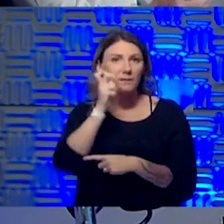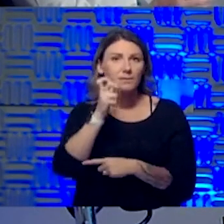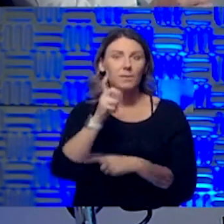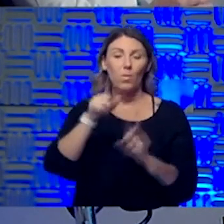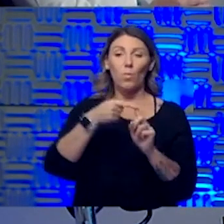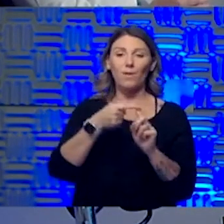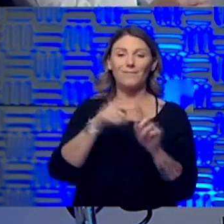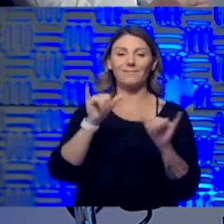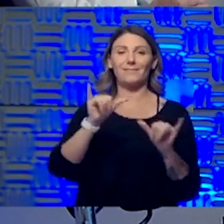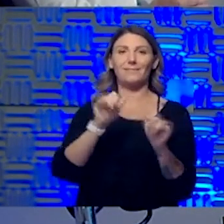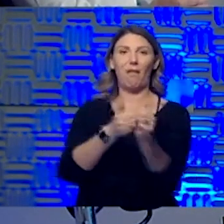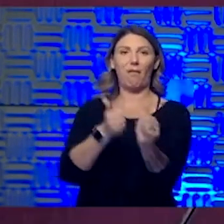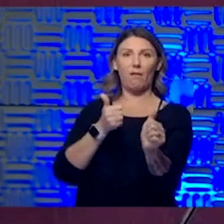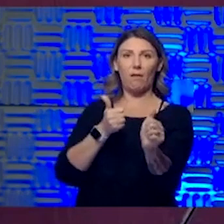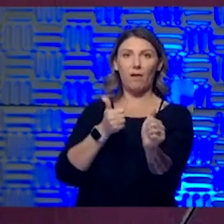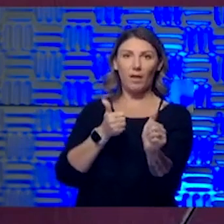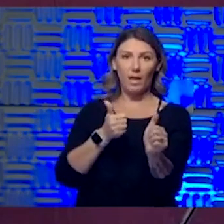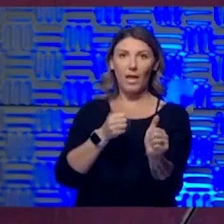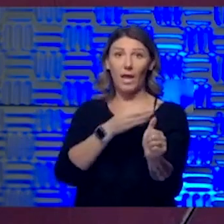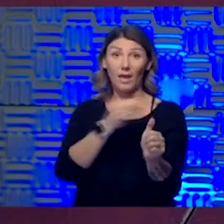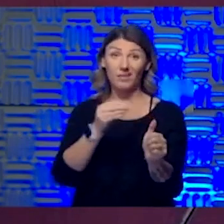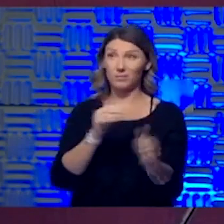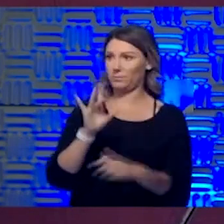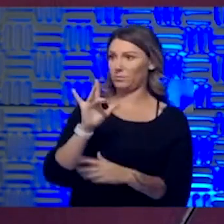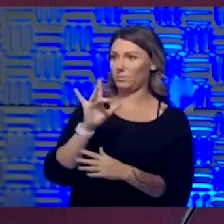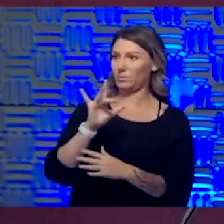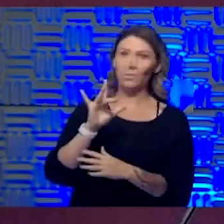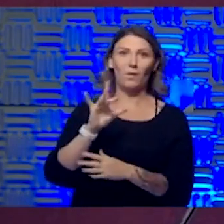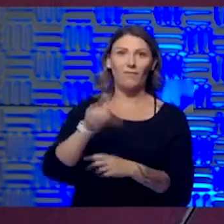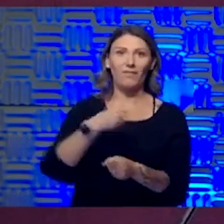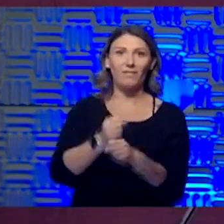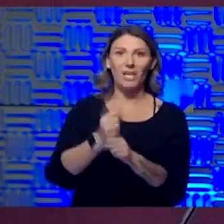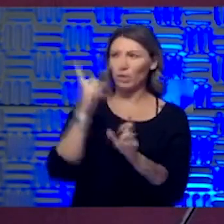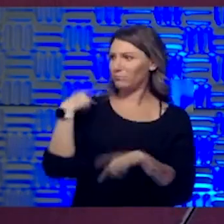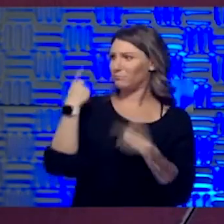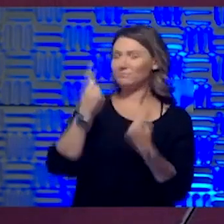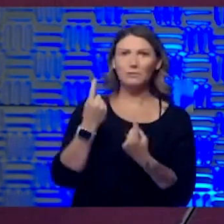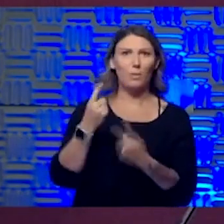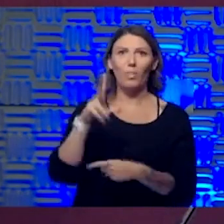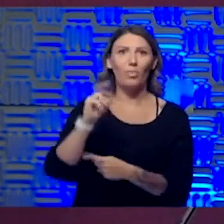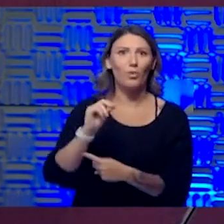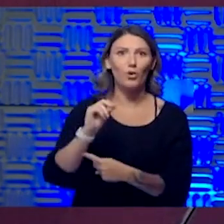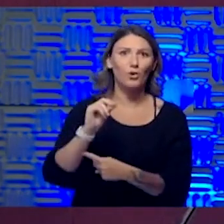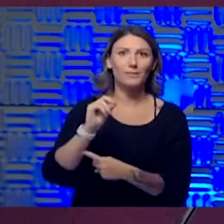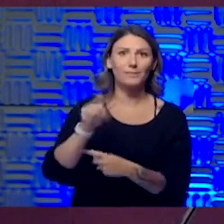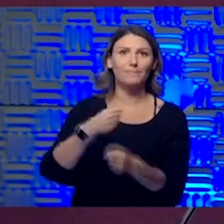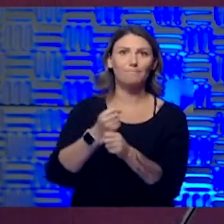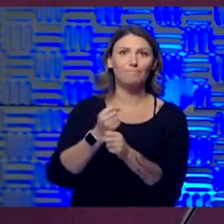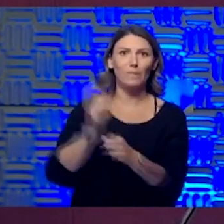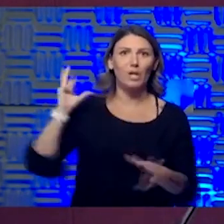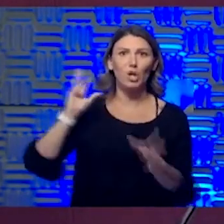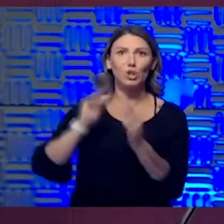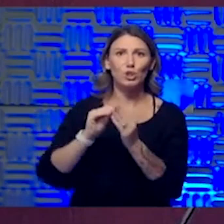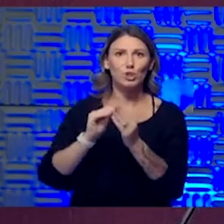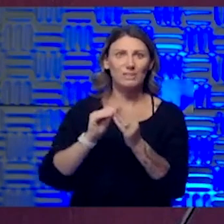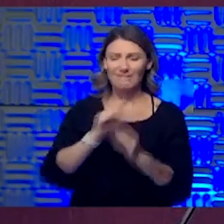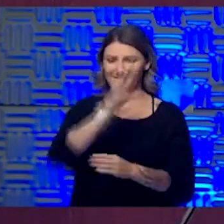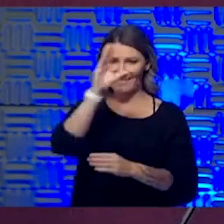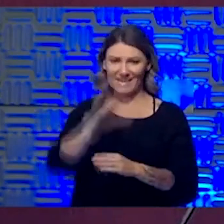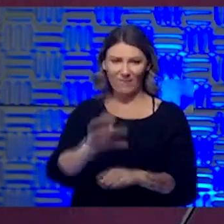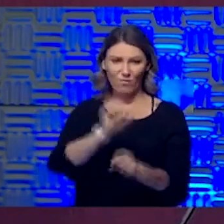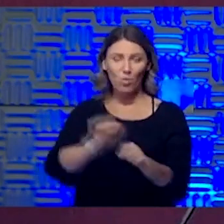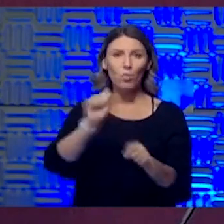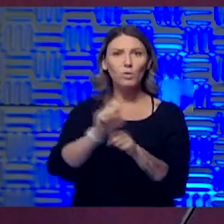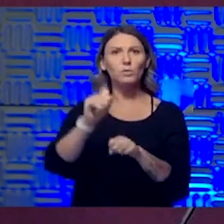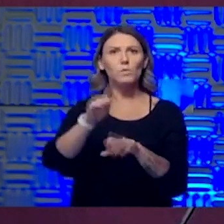really cut our volume in half. I think as a, in 25 years, 30 years as an emergency physician, I've never worked at a pace that slow. It was, it was